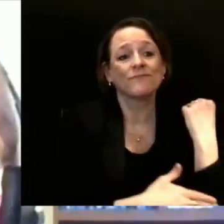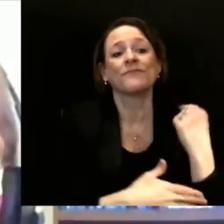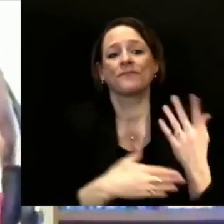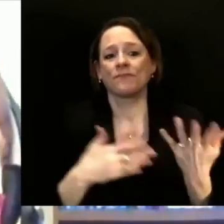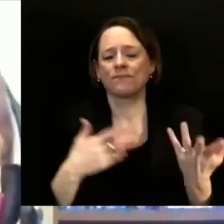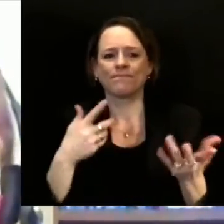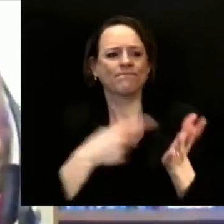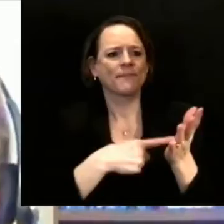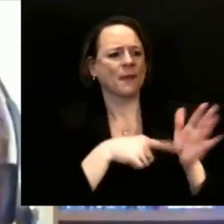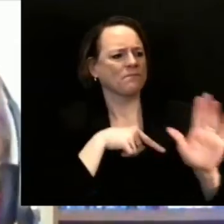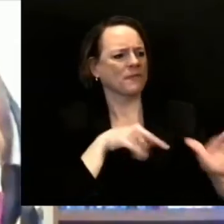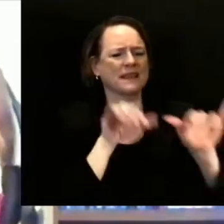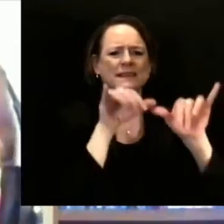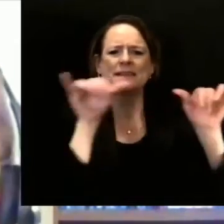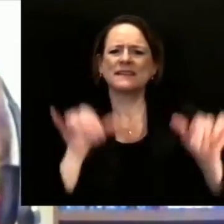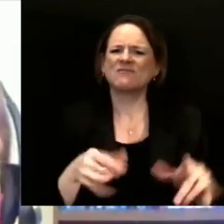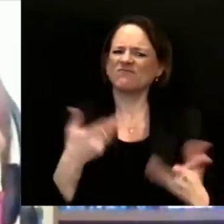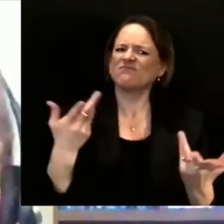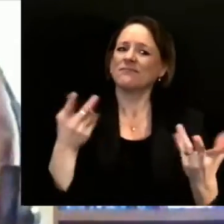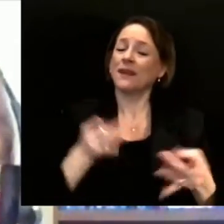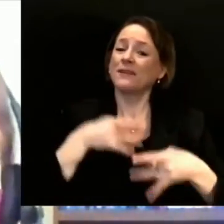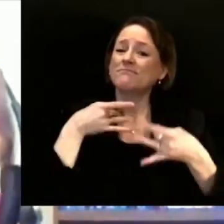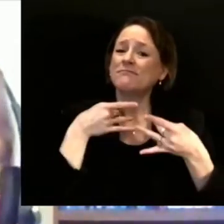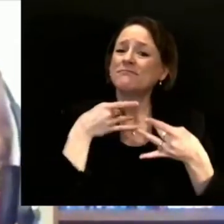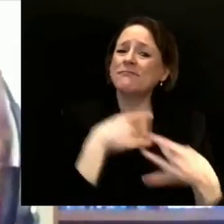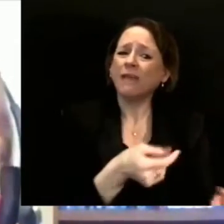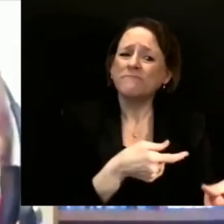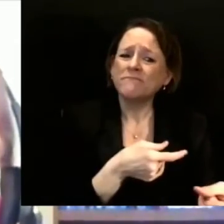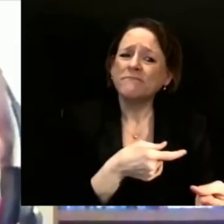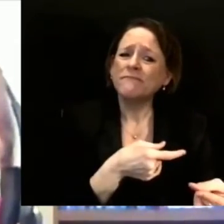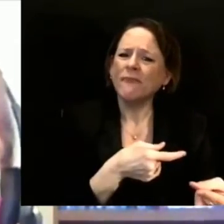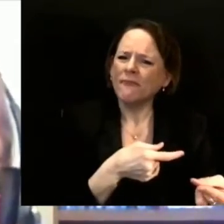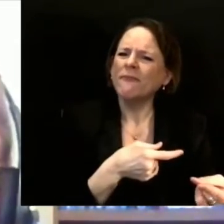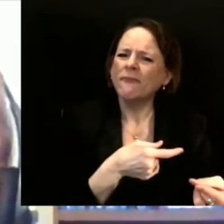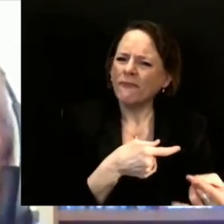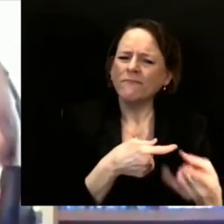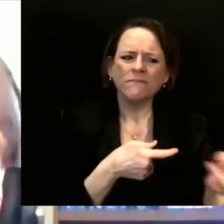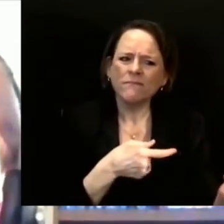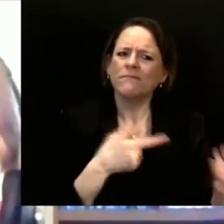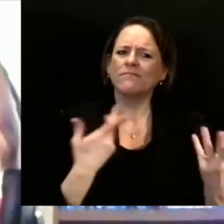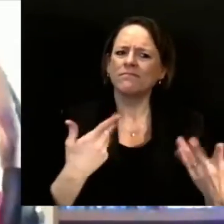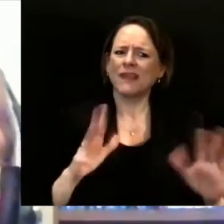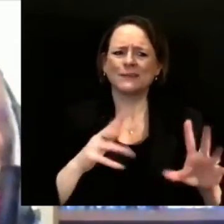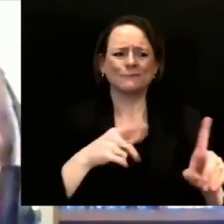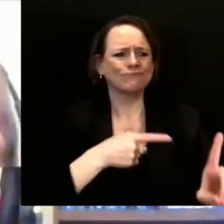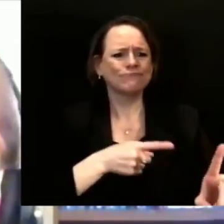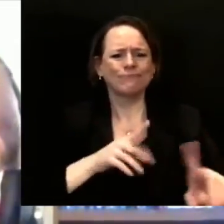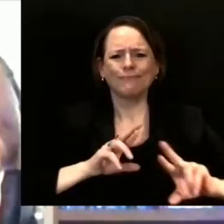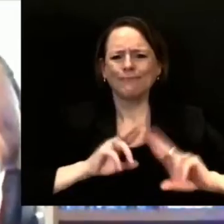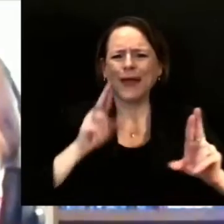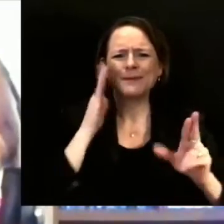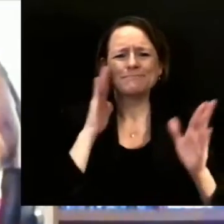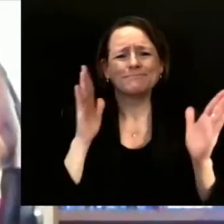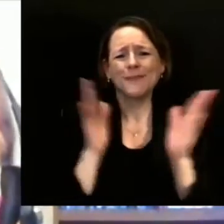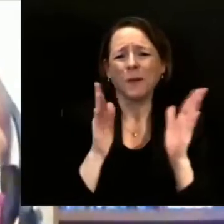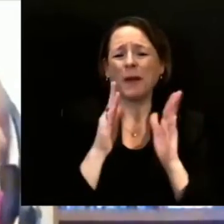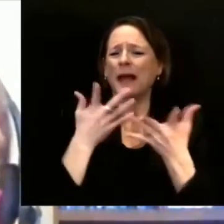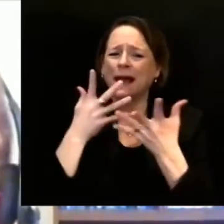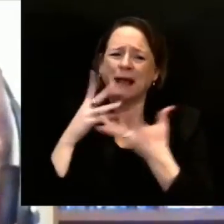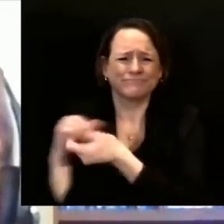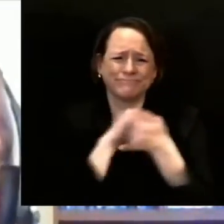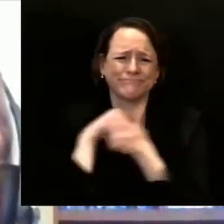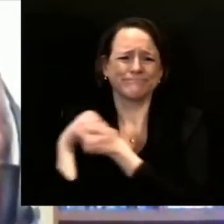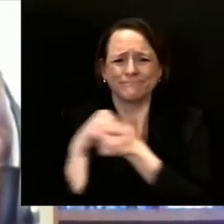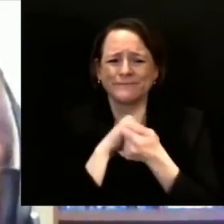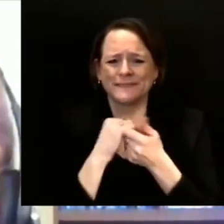and are performing on a very high level. However, one of the things that we have done